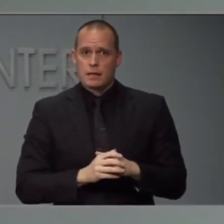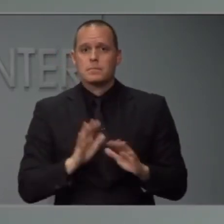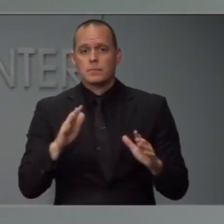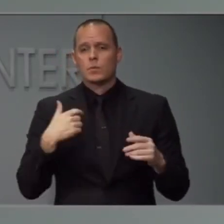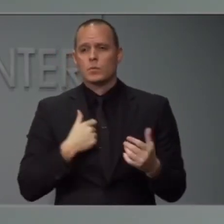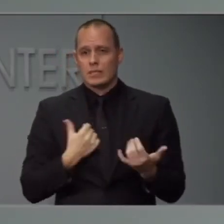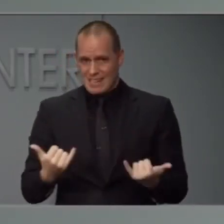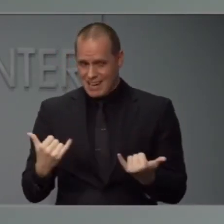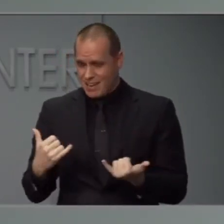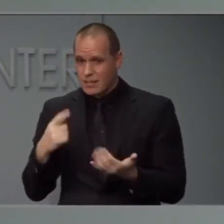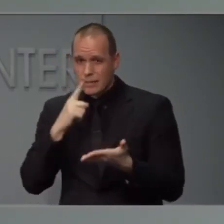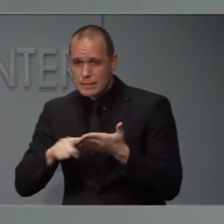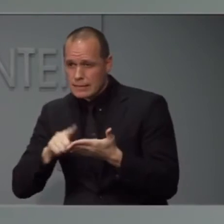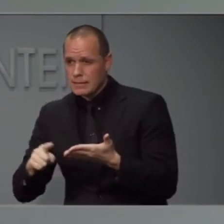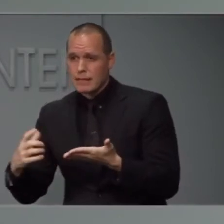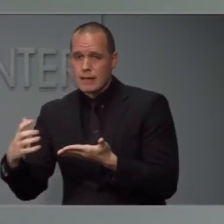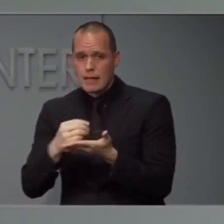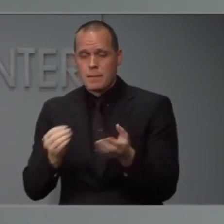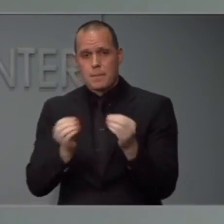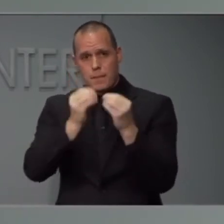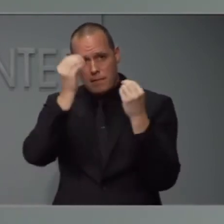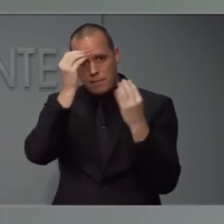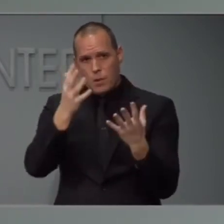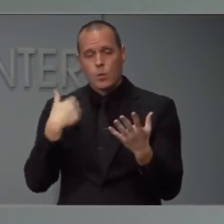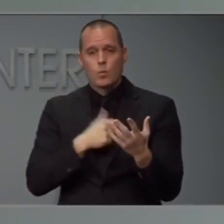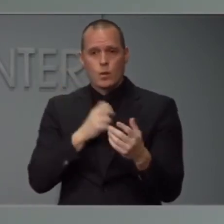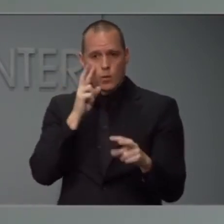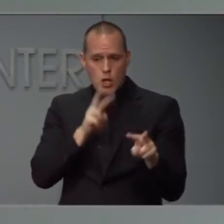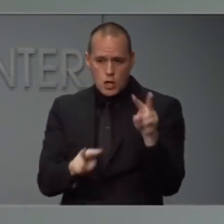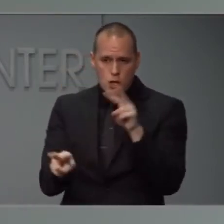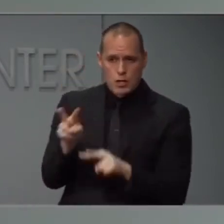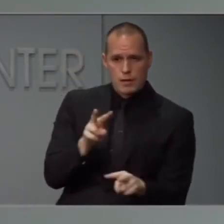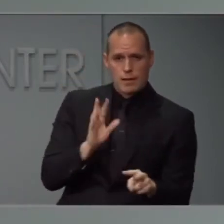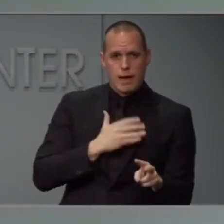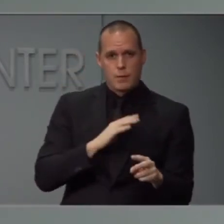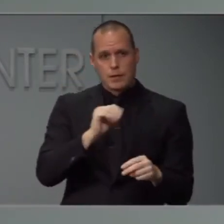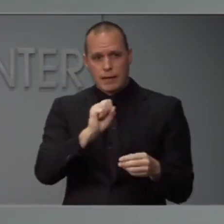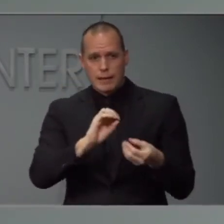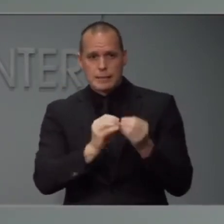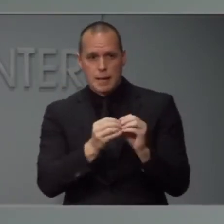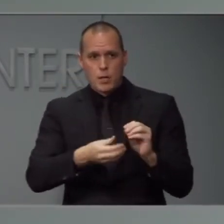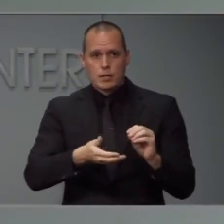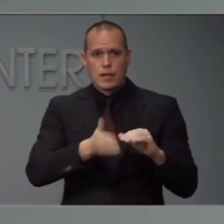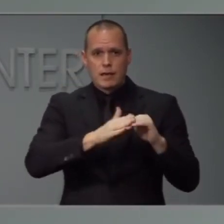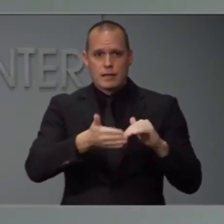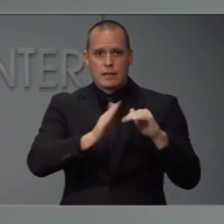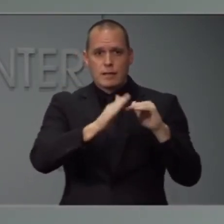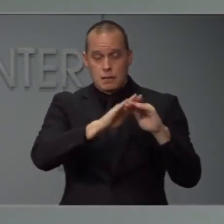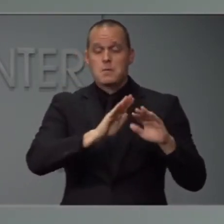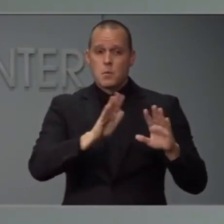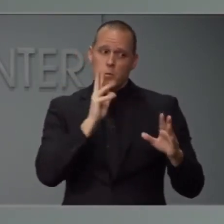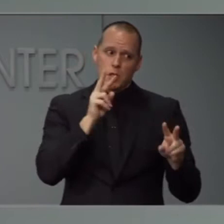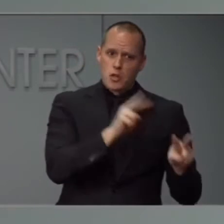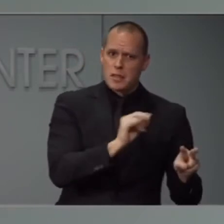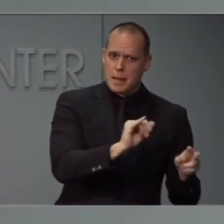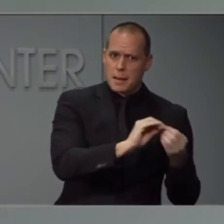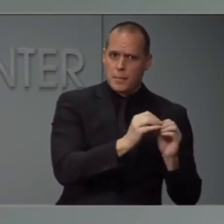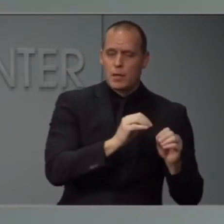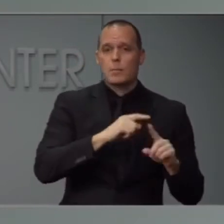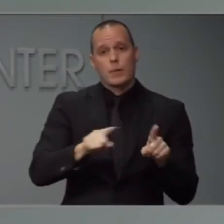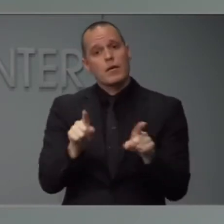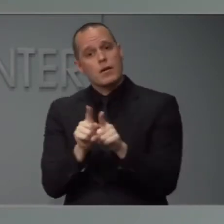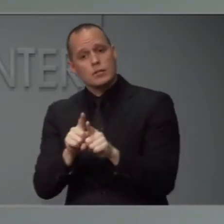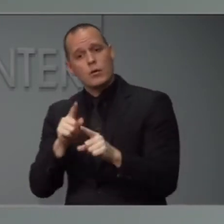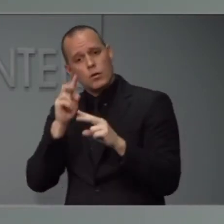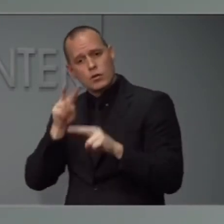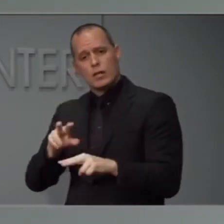collect more data, we'll be looking at things like our increasing case counts, but also using new tools that survey